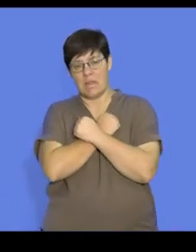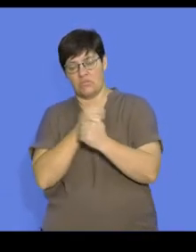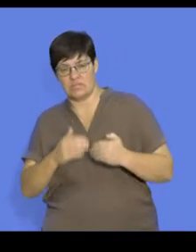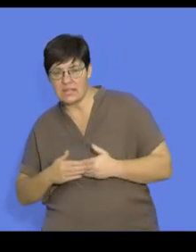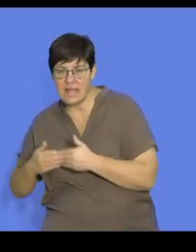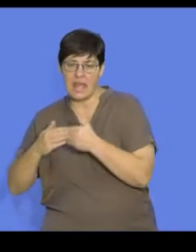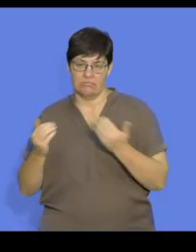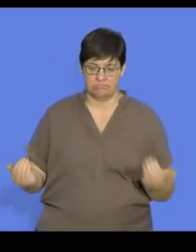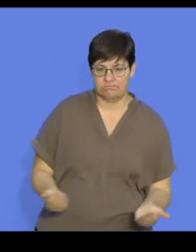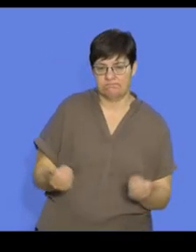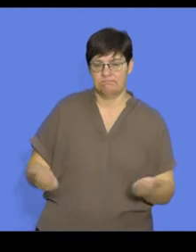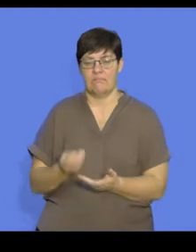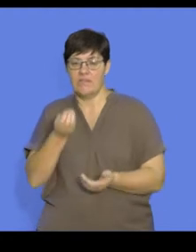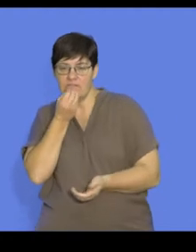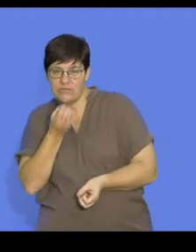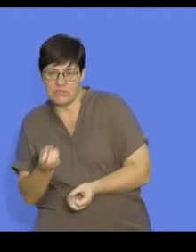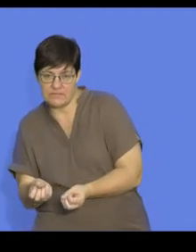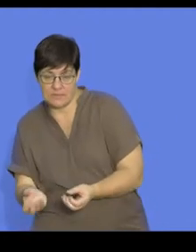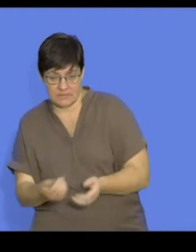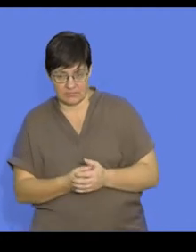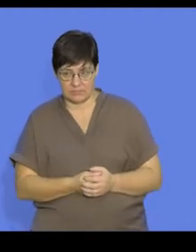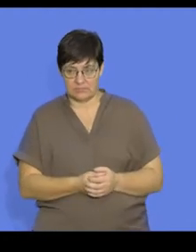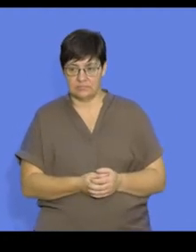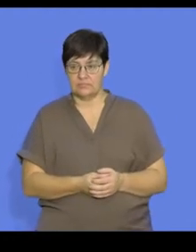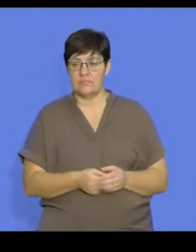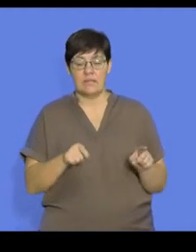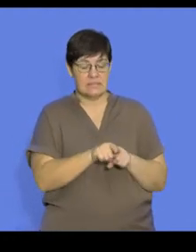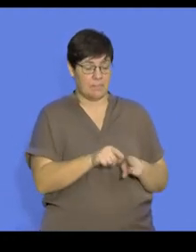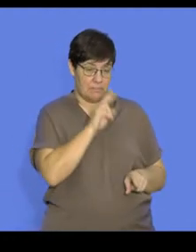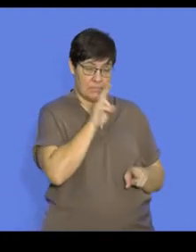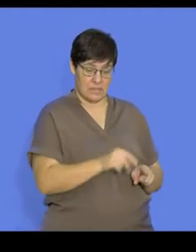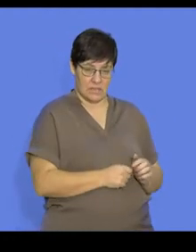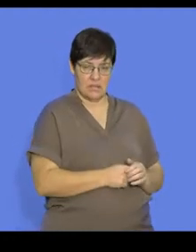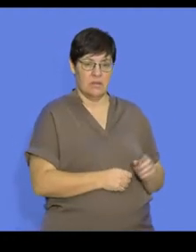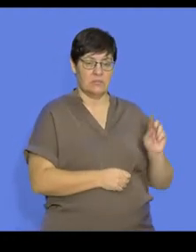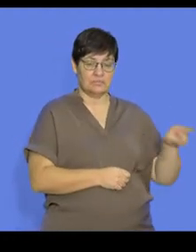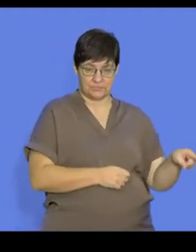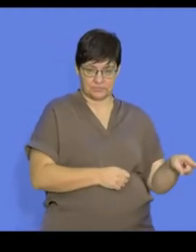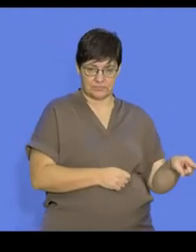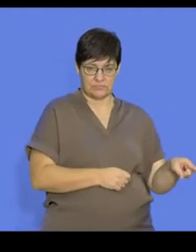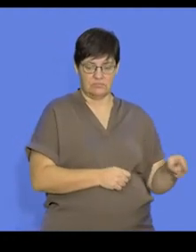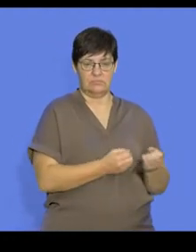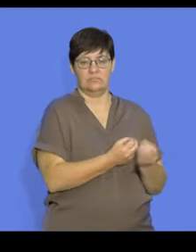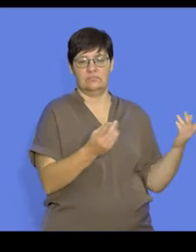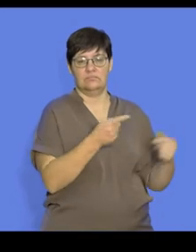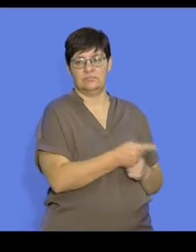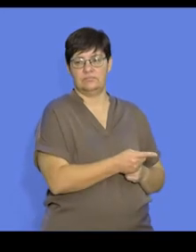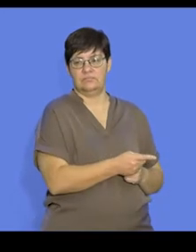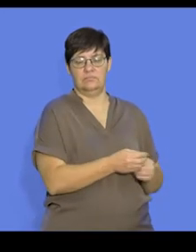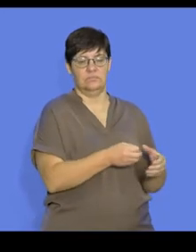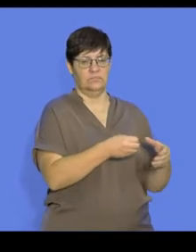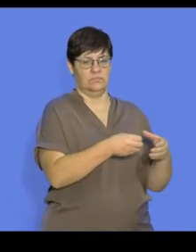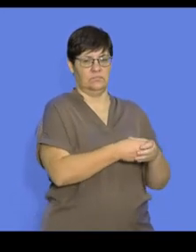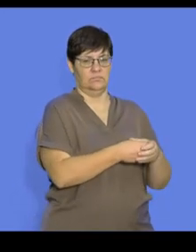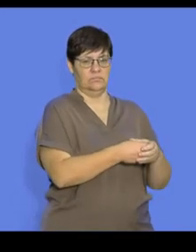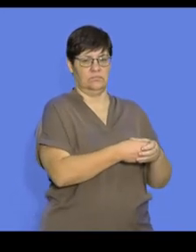parental care, in nurturing, in feeding the young. We also notice that the R strategy species generally have